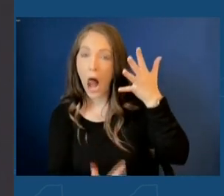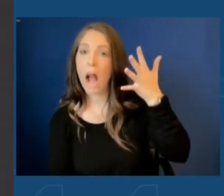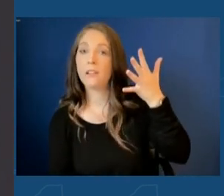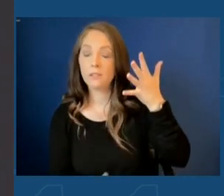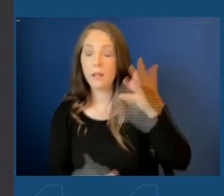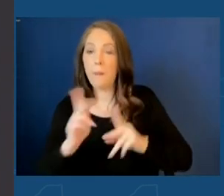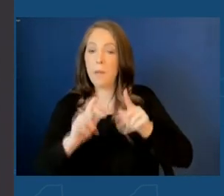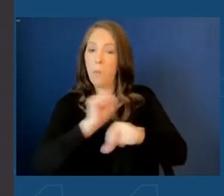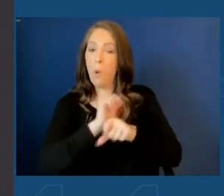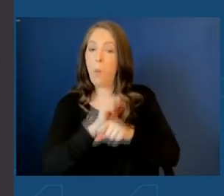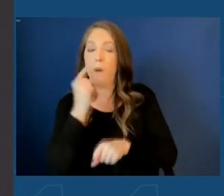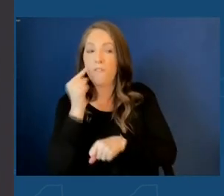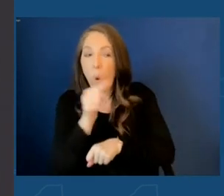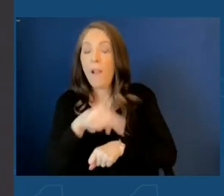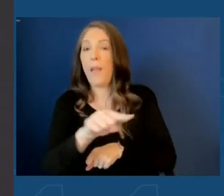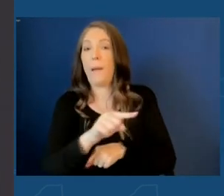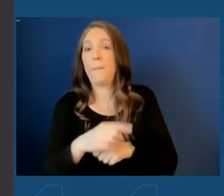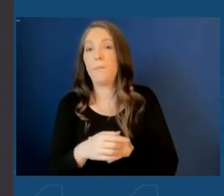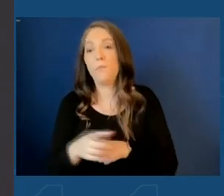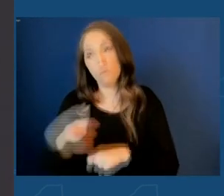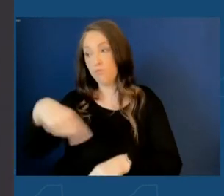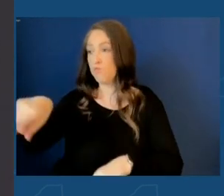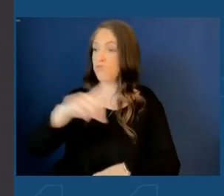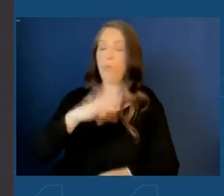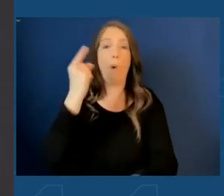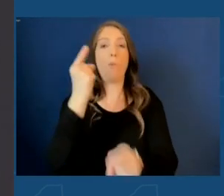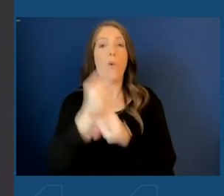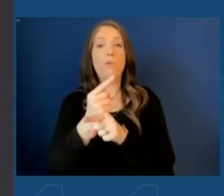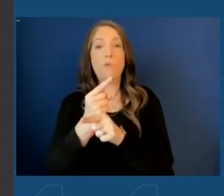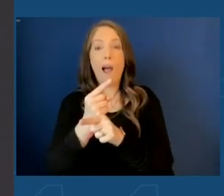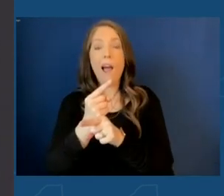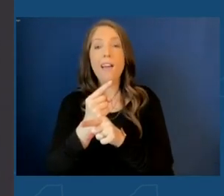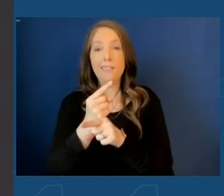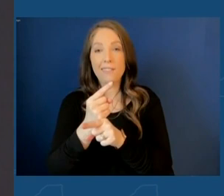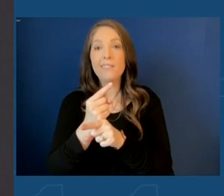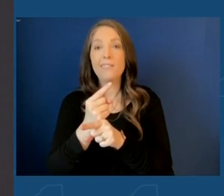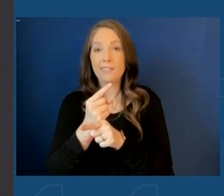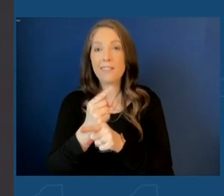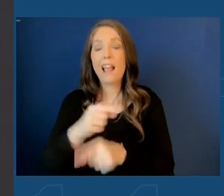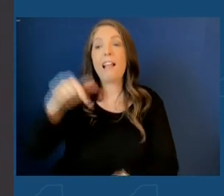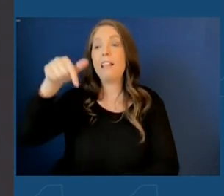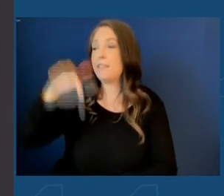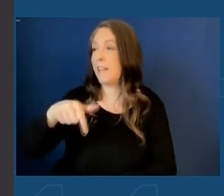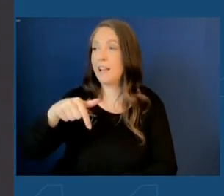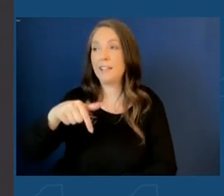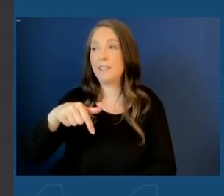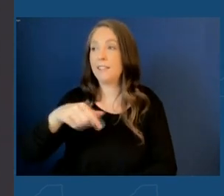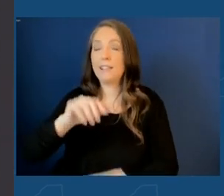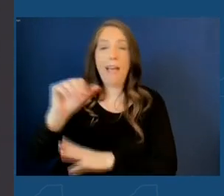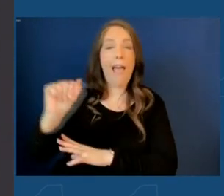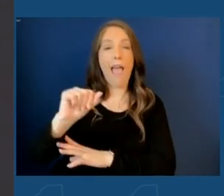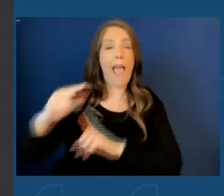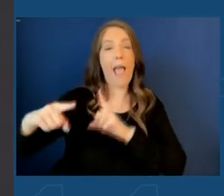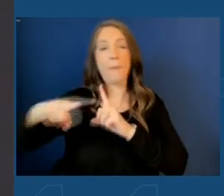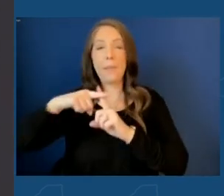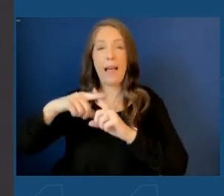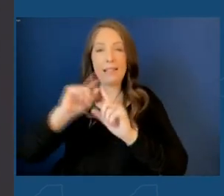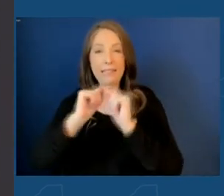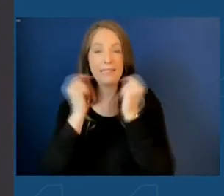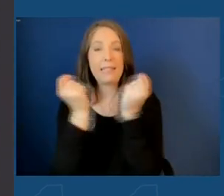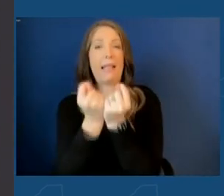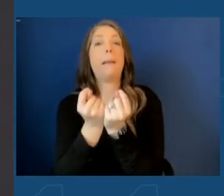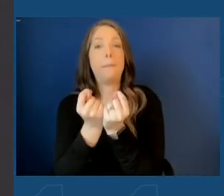them. You were absolutely right to note earlier, Ryan, that this is the A-plus team in the nation.